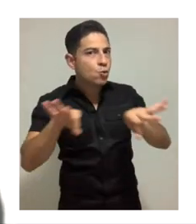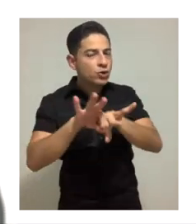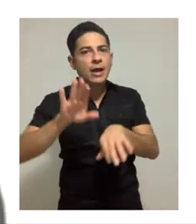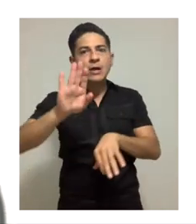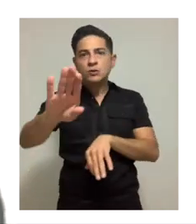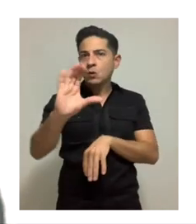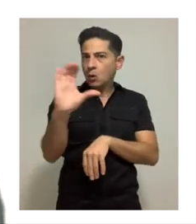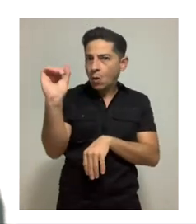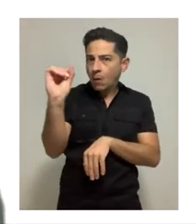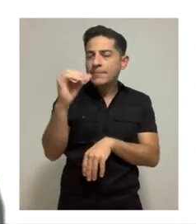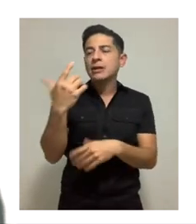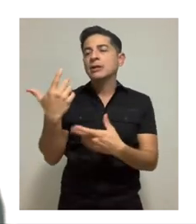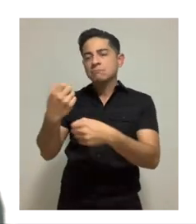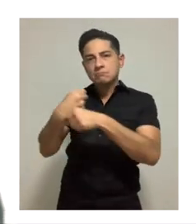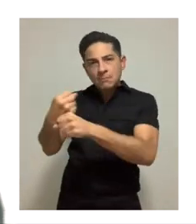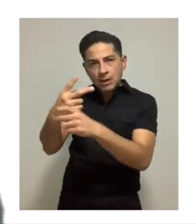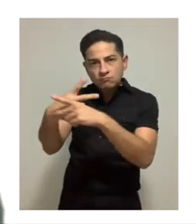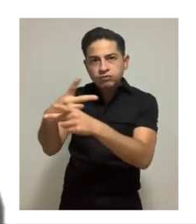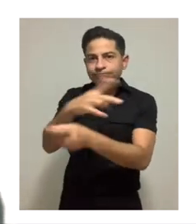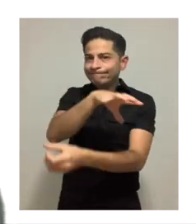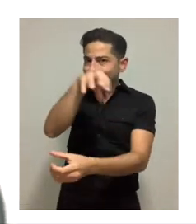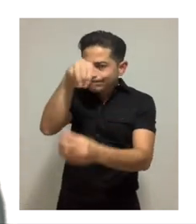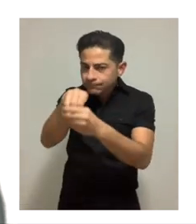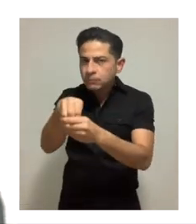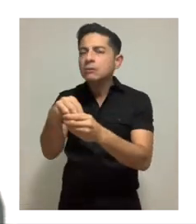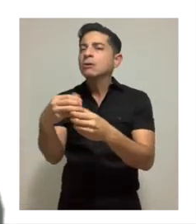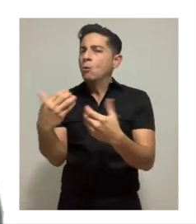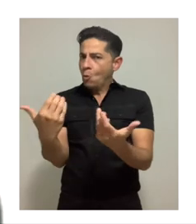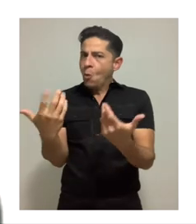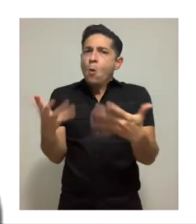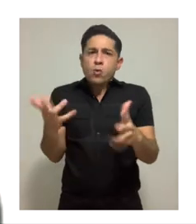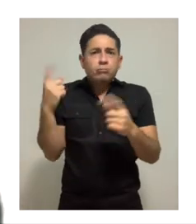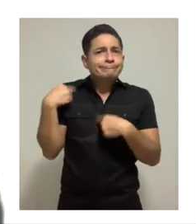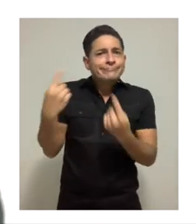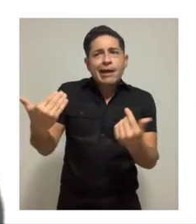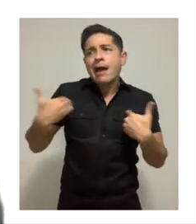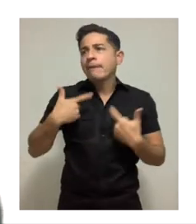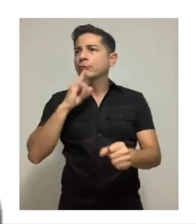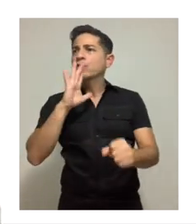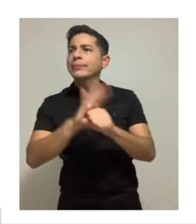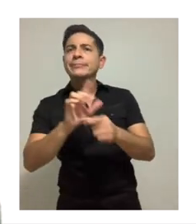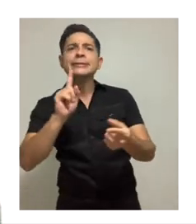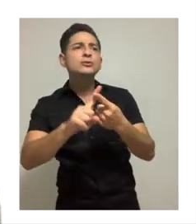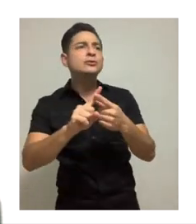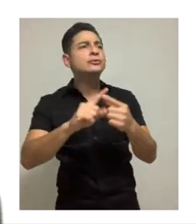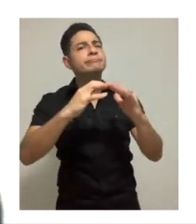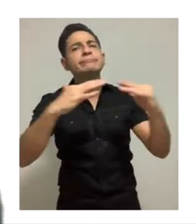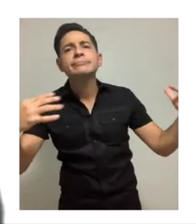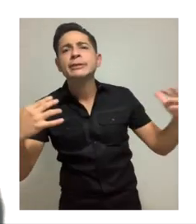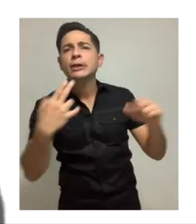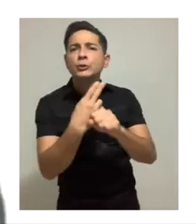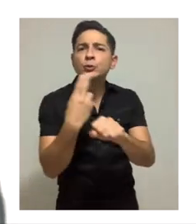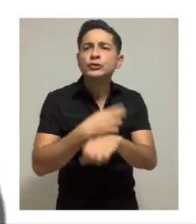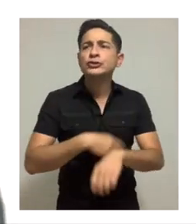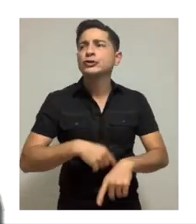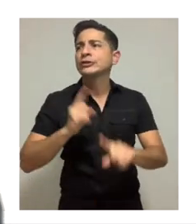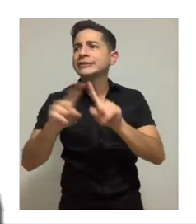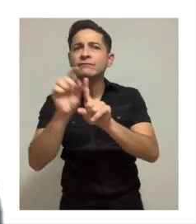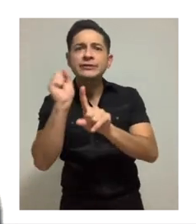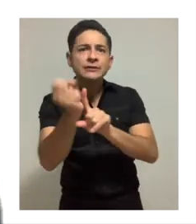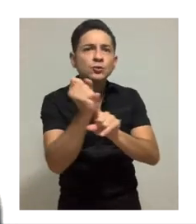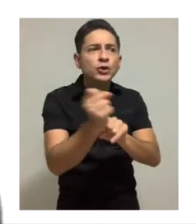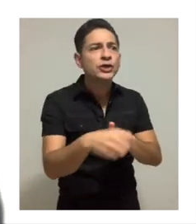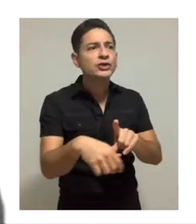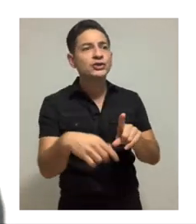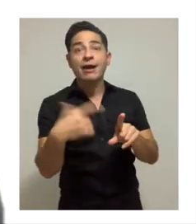business case for building accessibility into your new products. Good business practices always include a commitment to diversity of